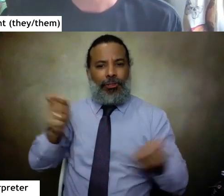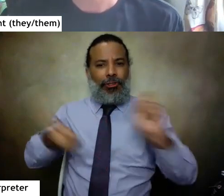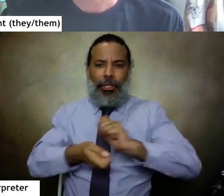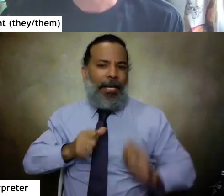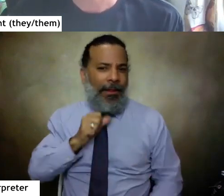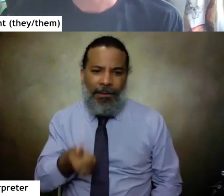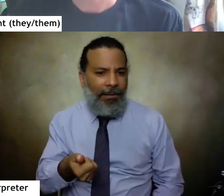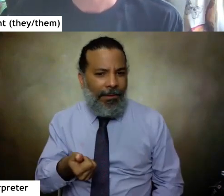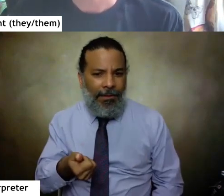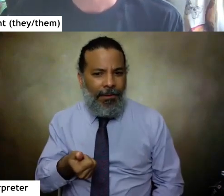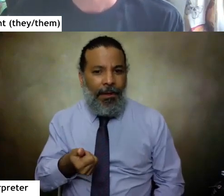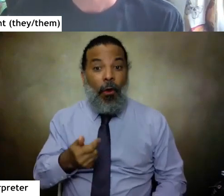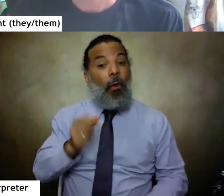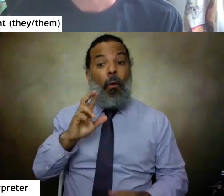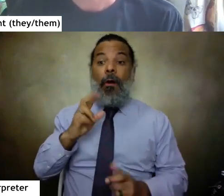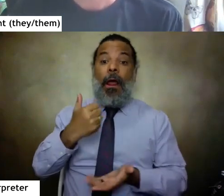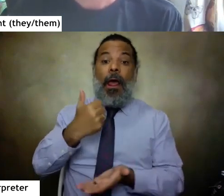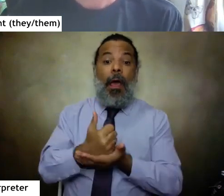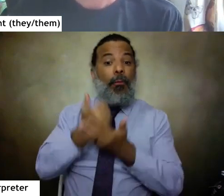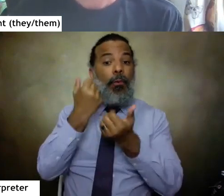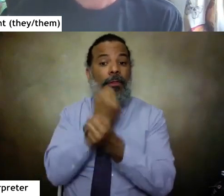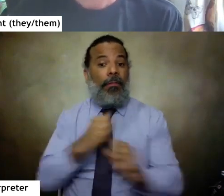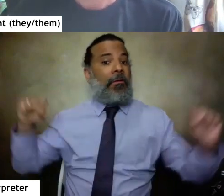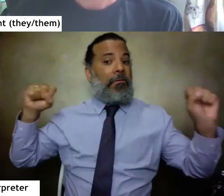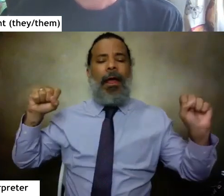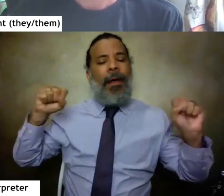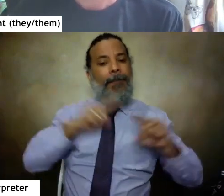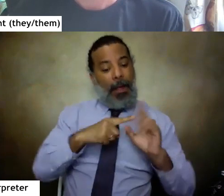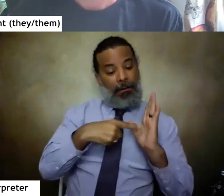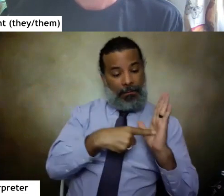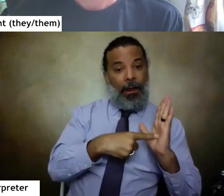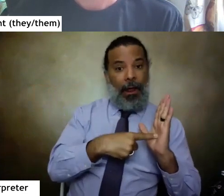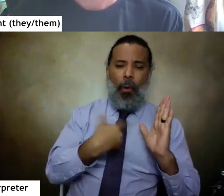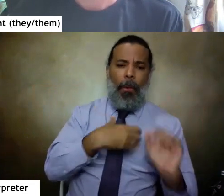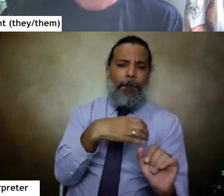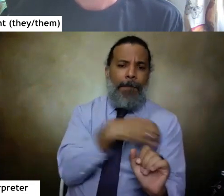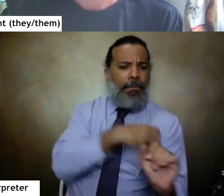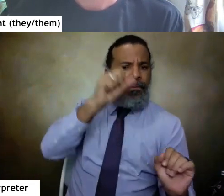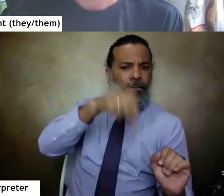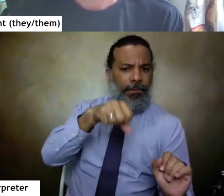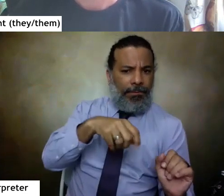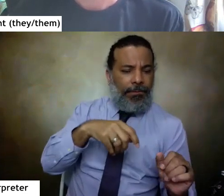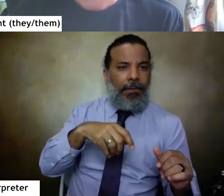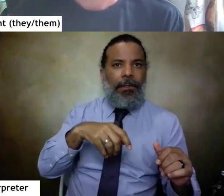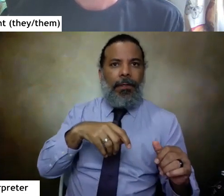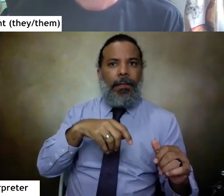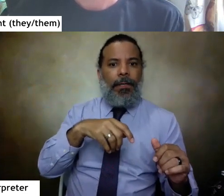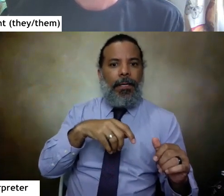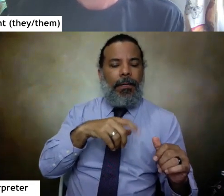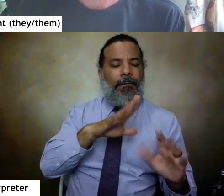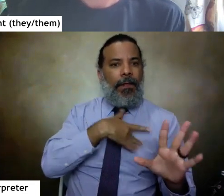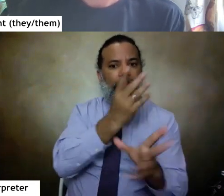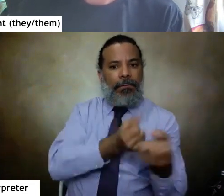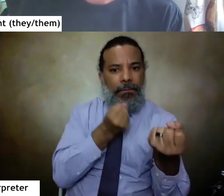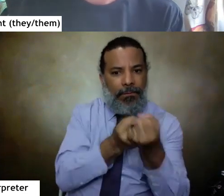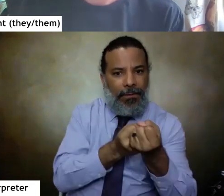move us toward liberation, but at the same time, representation can be incredibly powerful, can be truly validating for